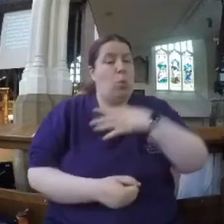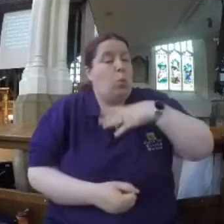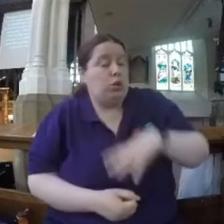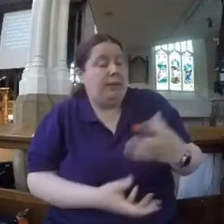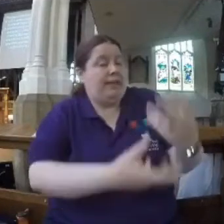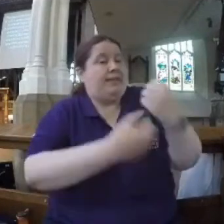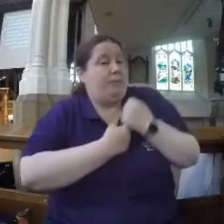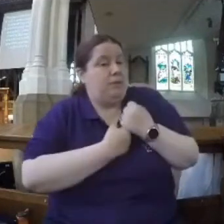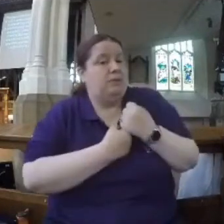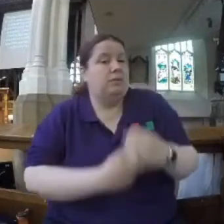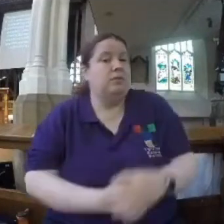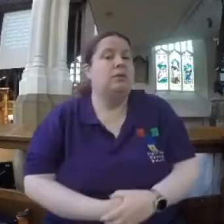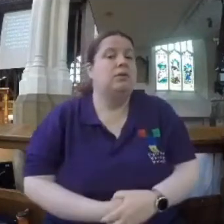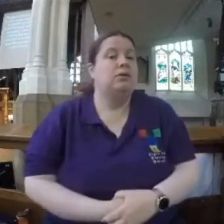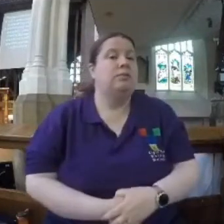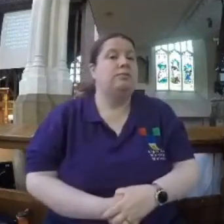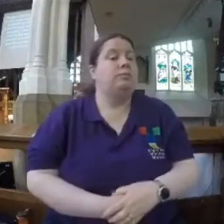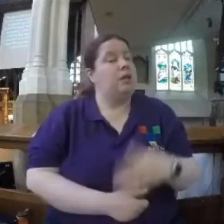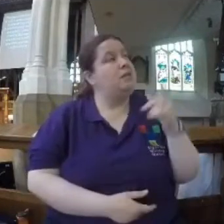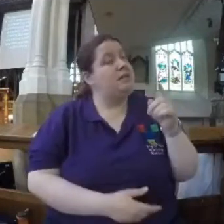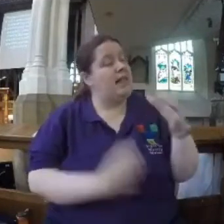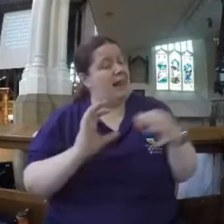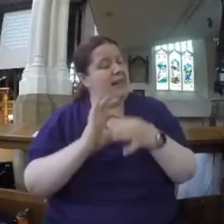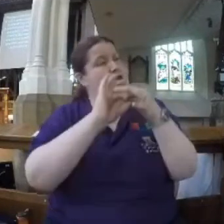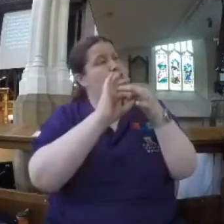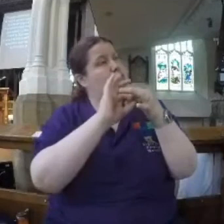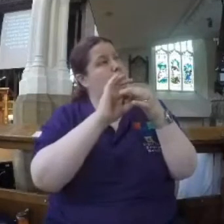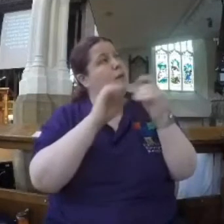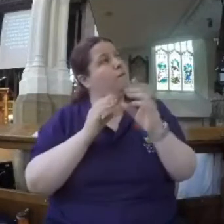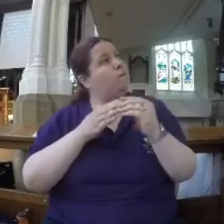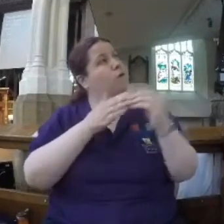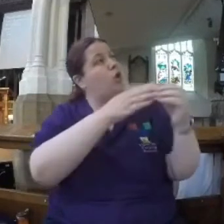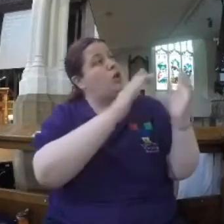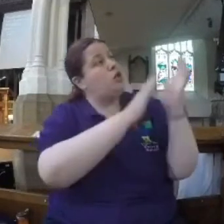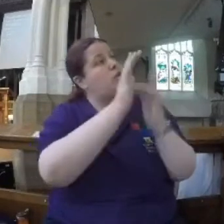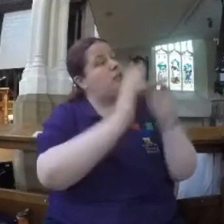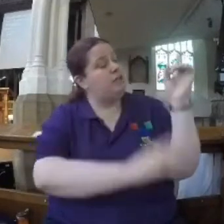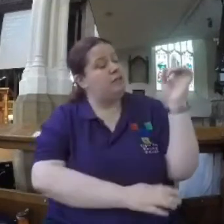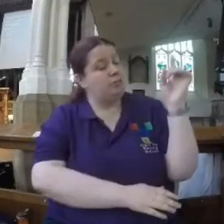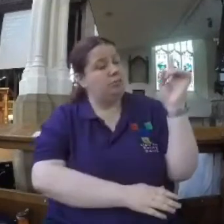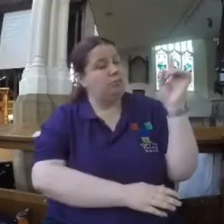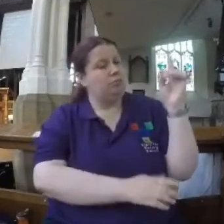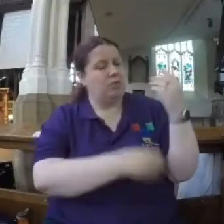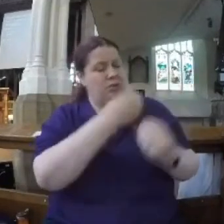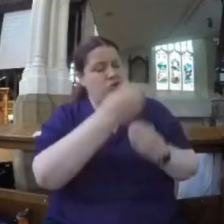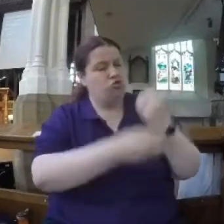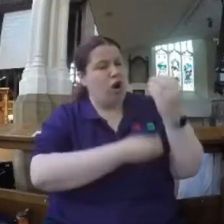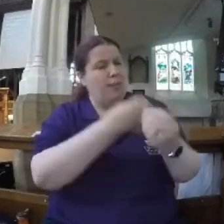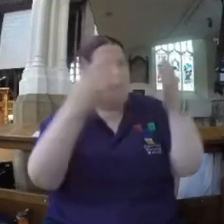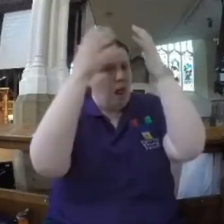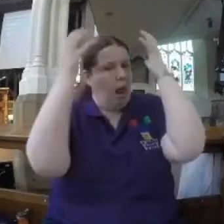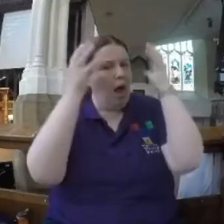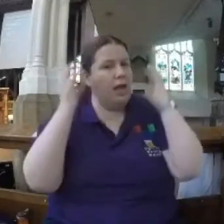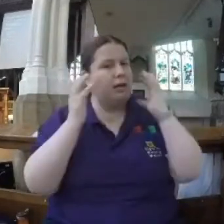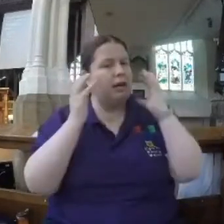This is about being a follower of Jesus. Jesus who is described in the Bible as a lion and a lamb.